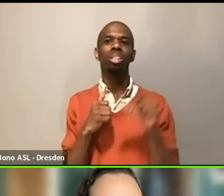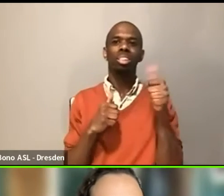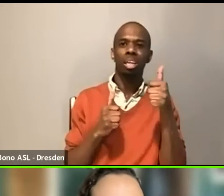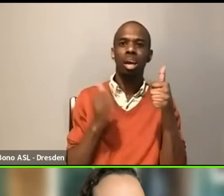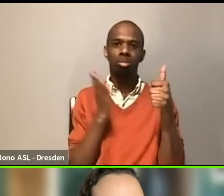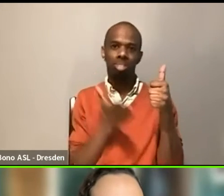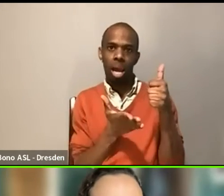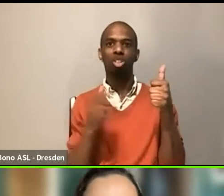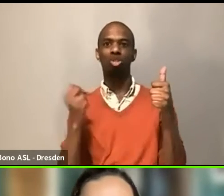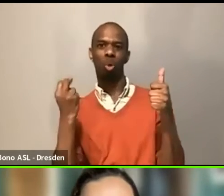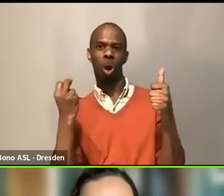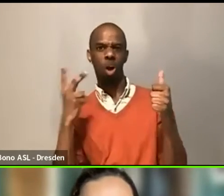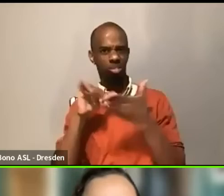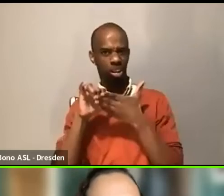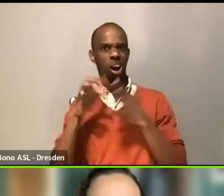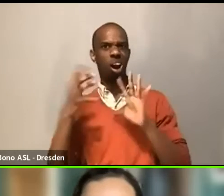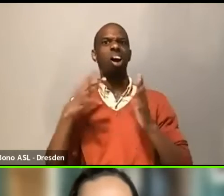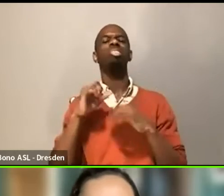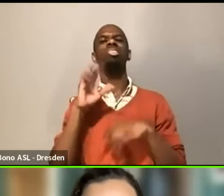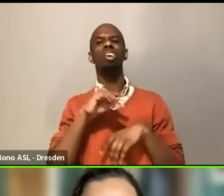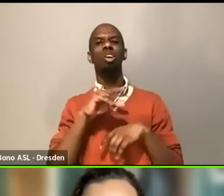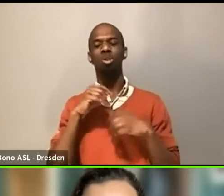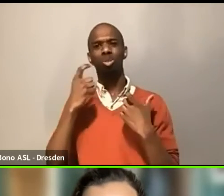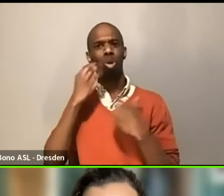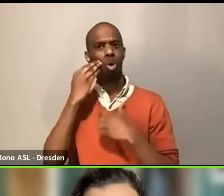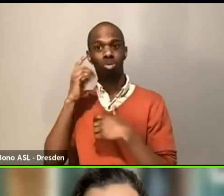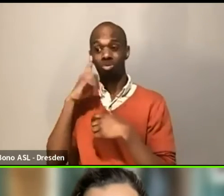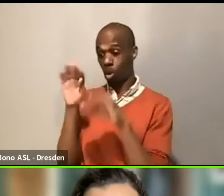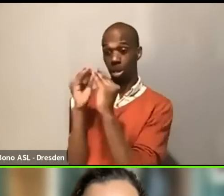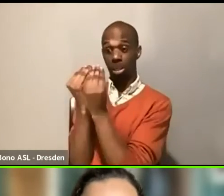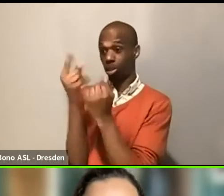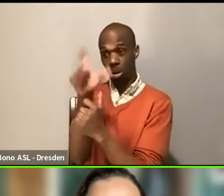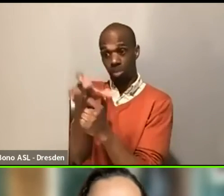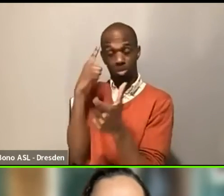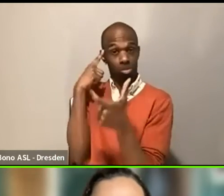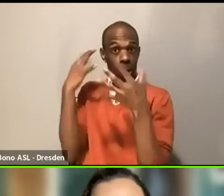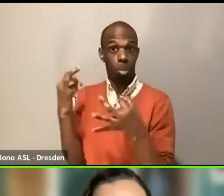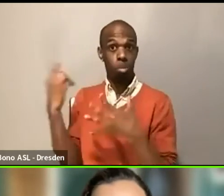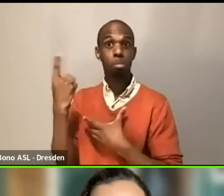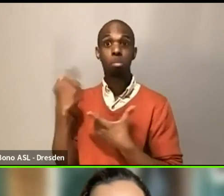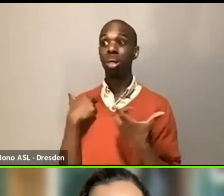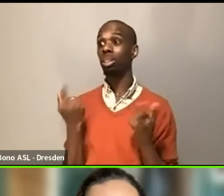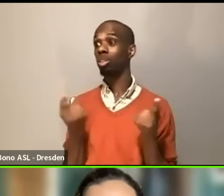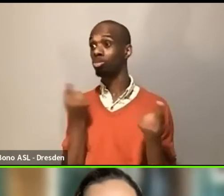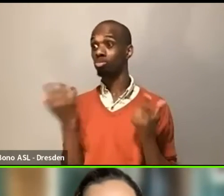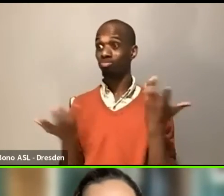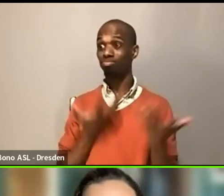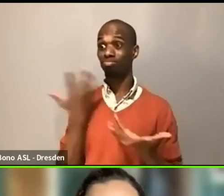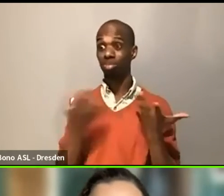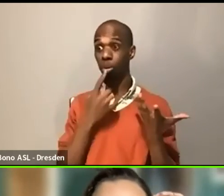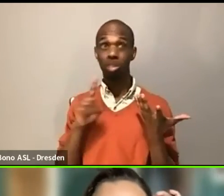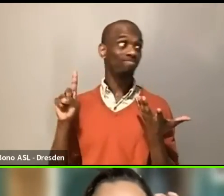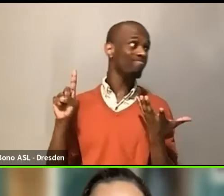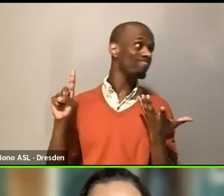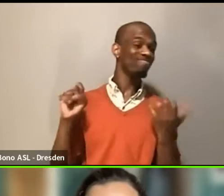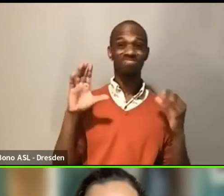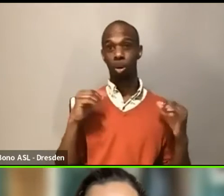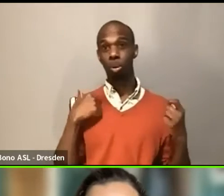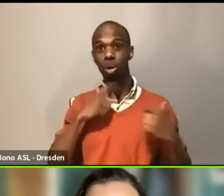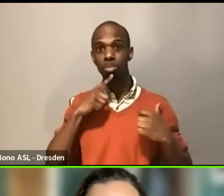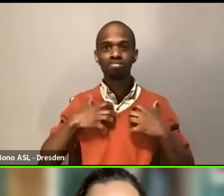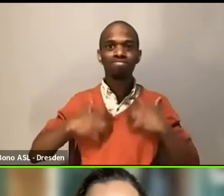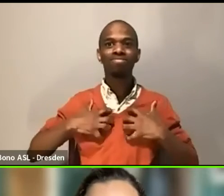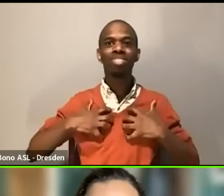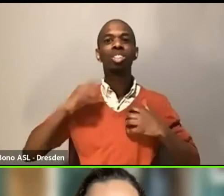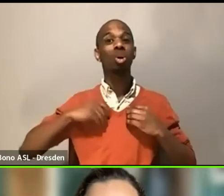But as an organization, you're going to have to position something. You're going to be like, no, this is what we're going to do, right? Interestingly enough, in Mothers, we didn't change the